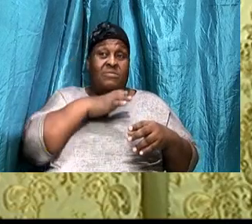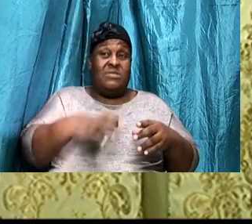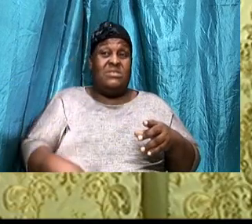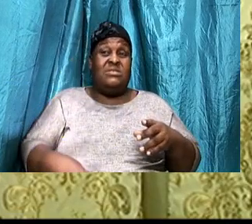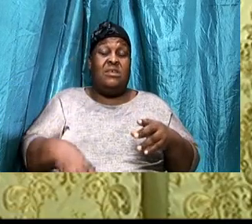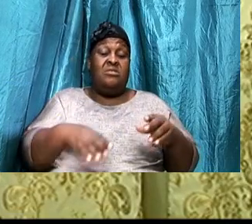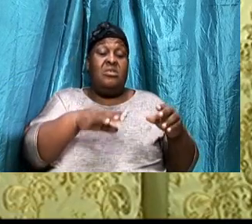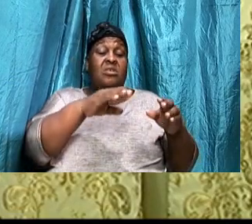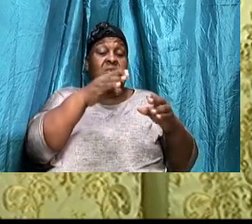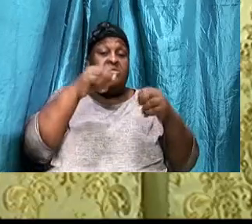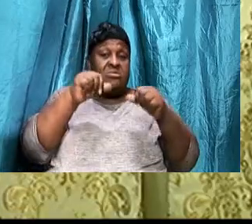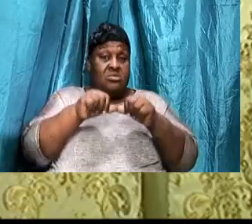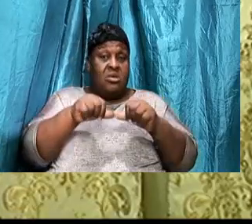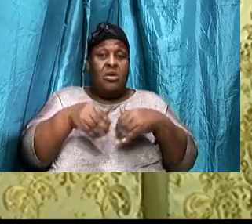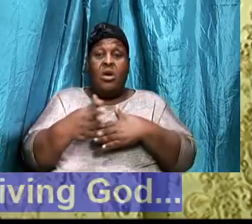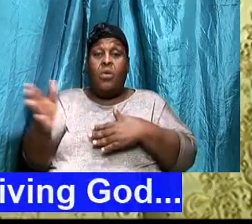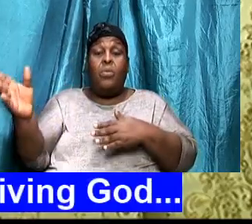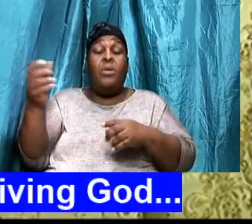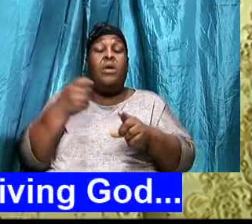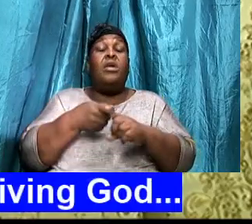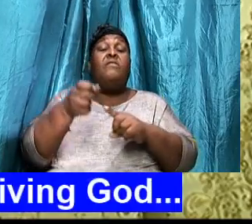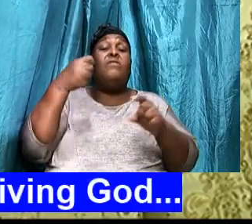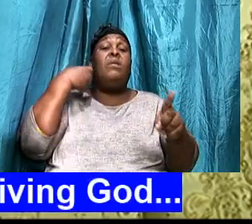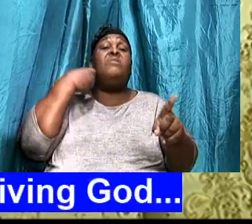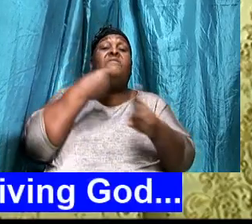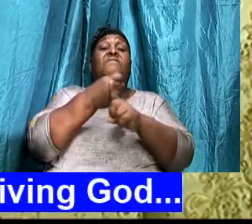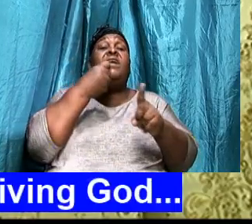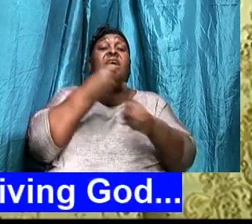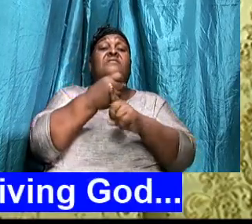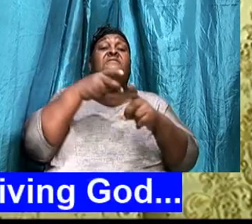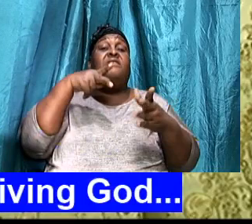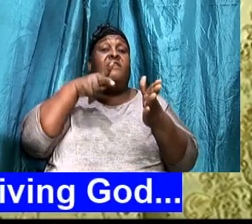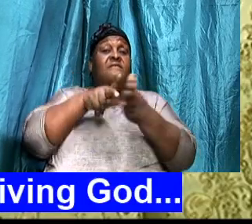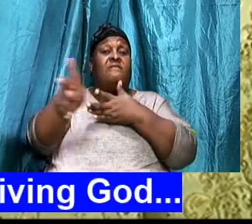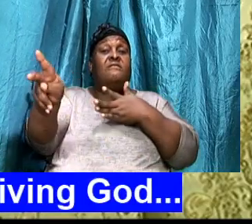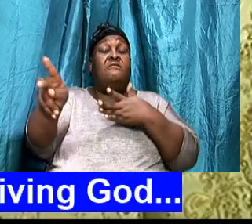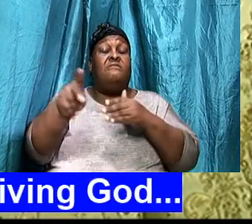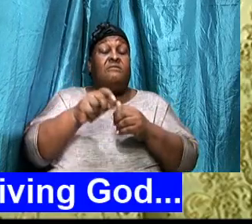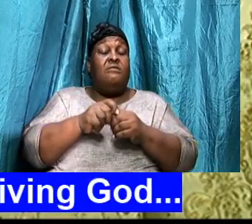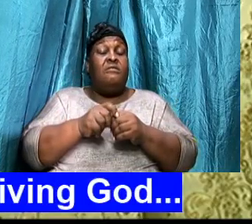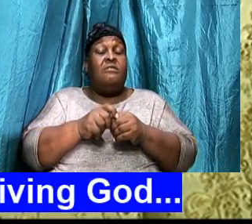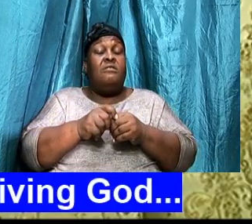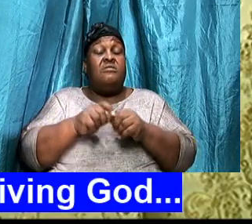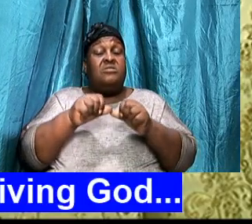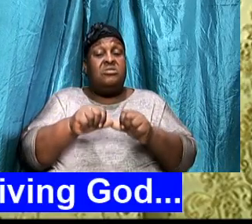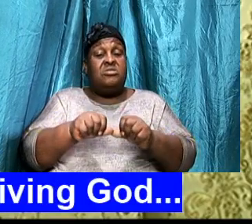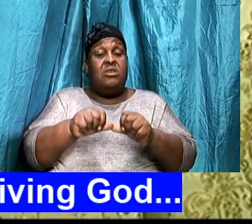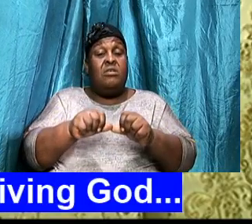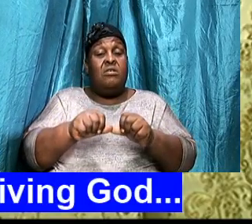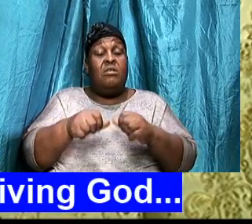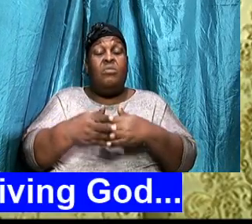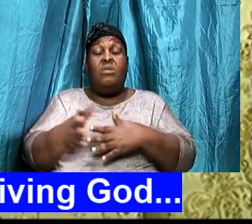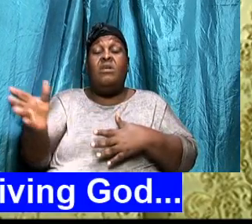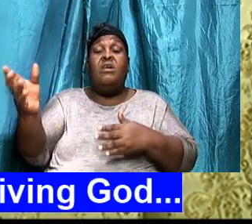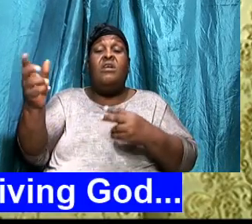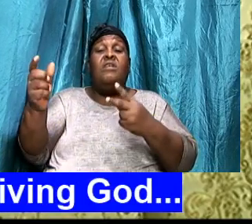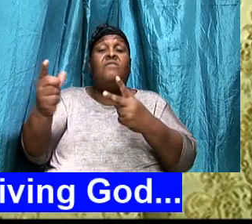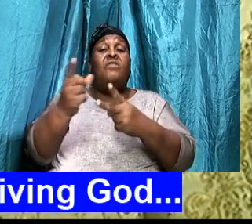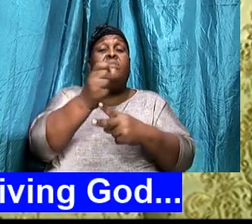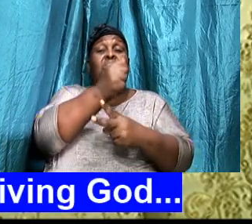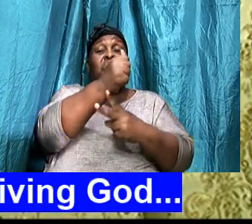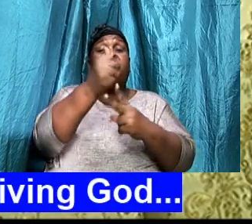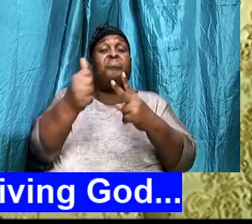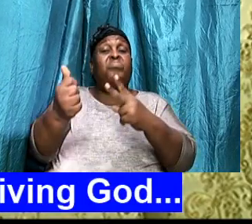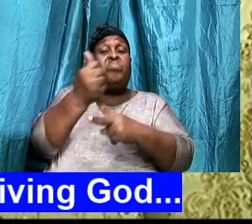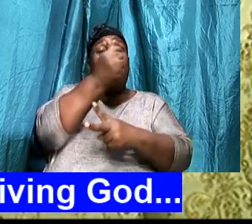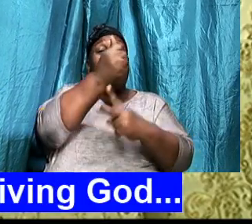killings, And all of them things, That is going on, Right, Stay away from, Immoralities, Stay away from adultery, Stay away from,